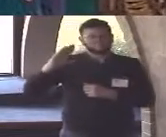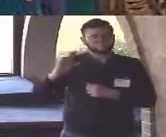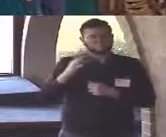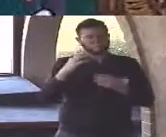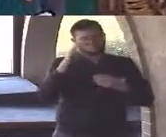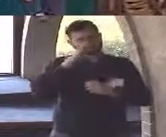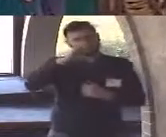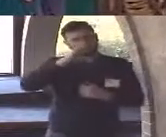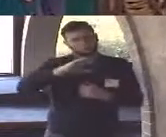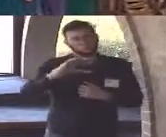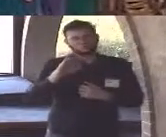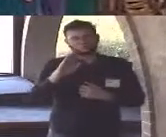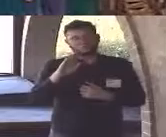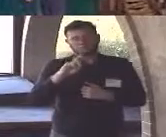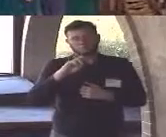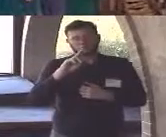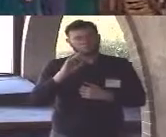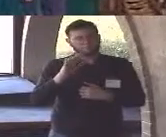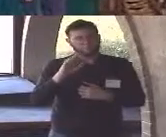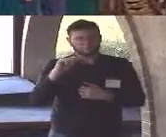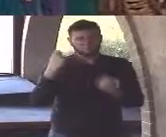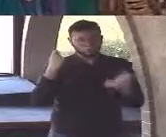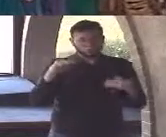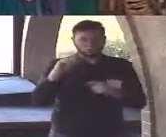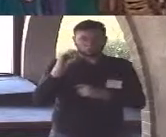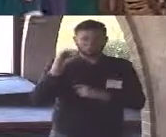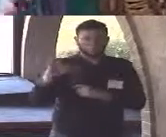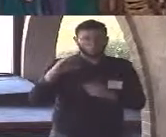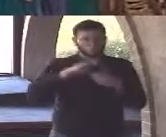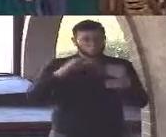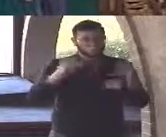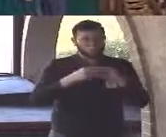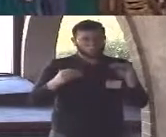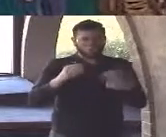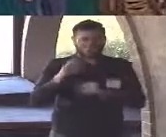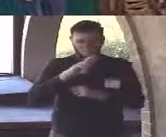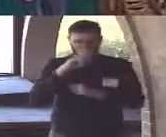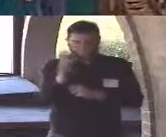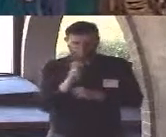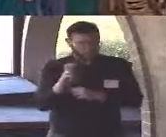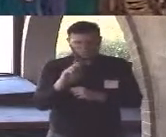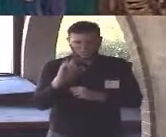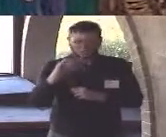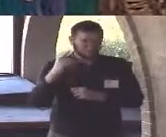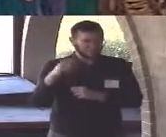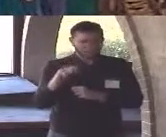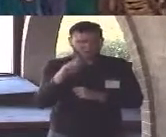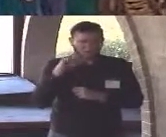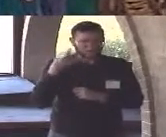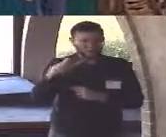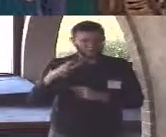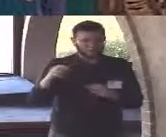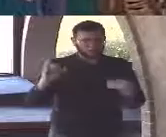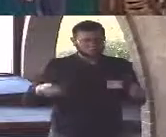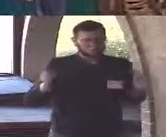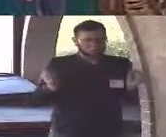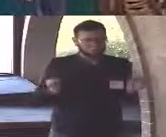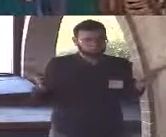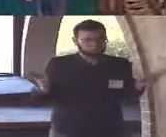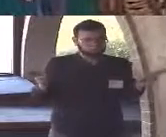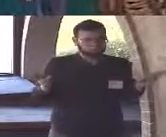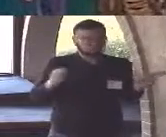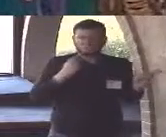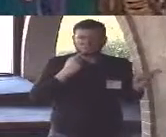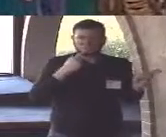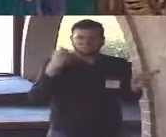space ranger? yeah and then he has that one soul crushing moment where he realizes you know the rug has been pulled